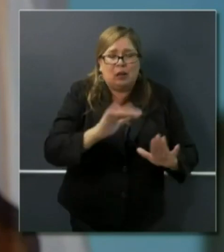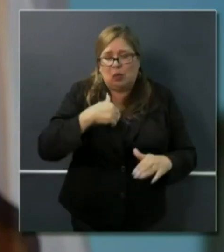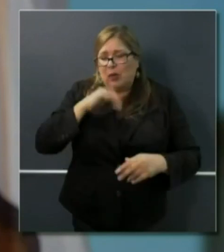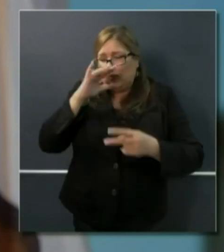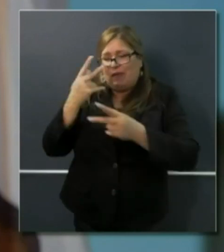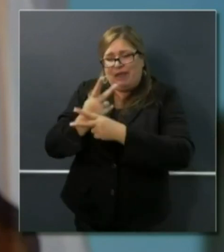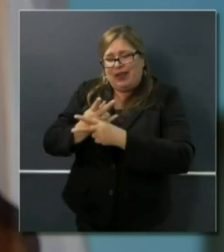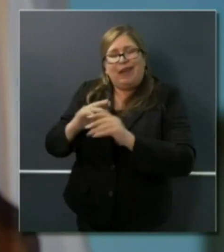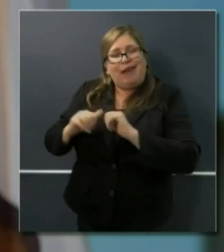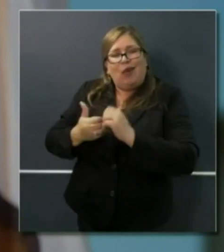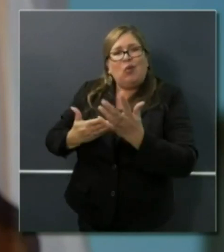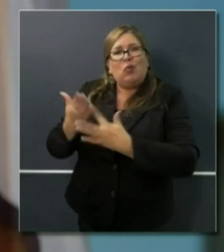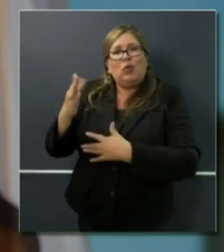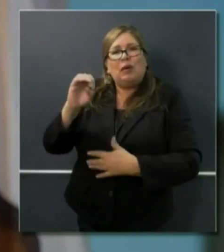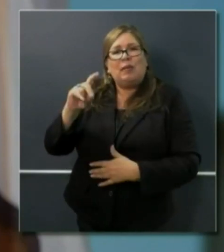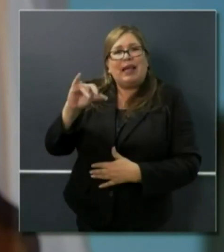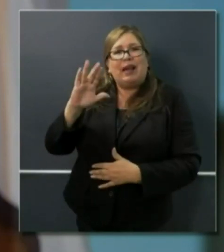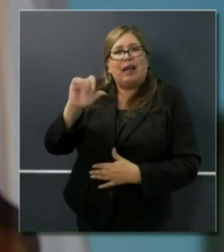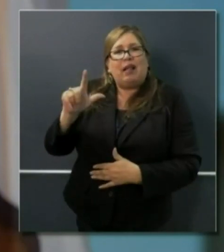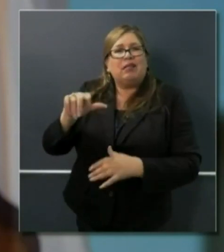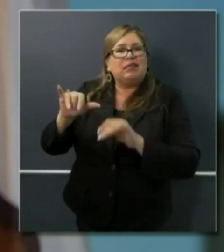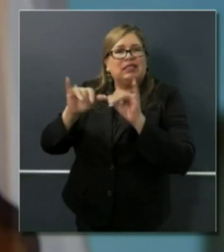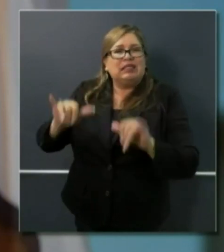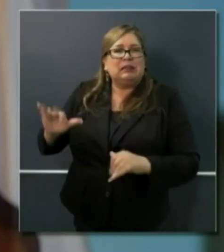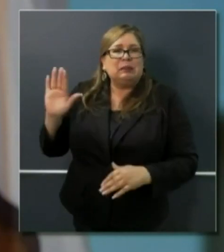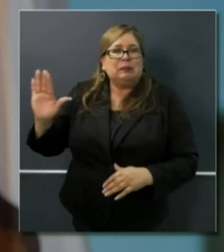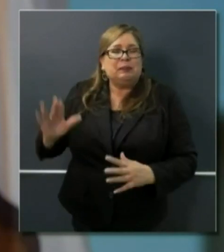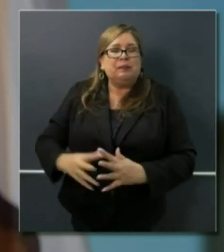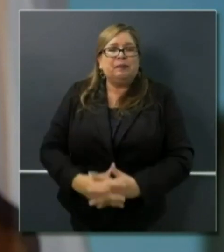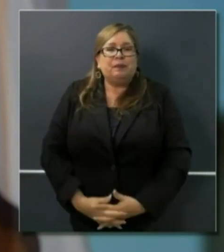-Cal system. Rachel Bluth, Kaiser Health News.